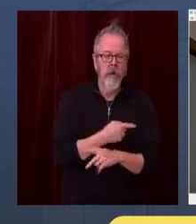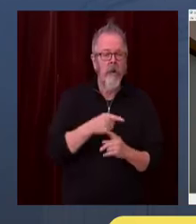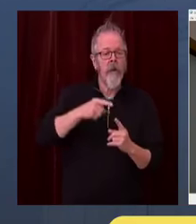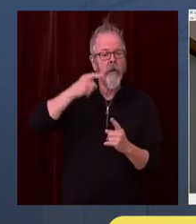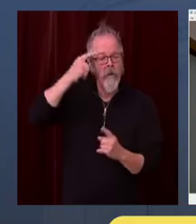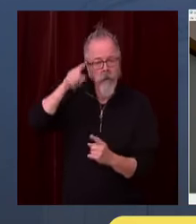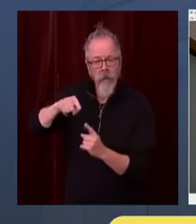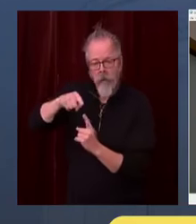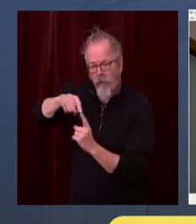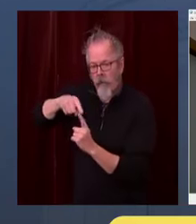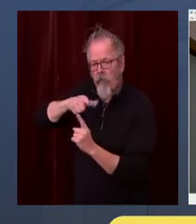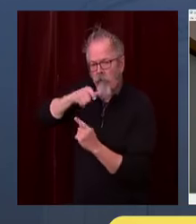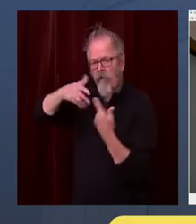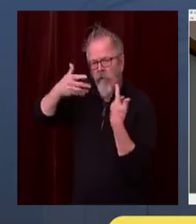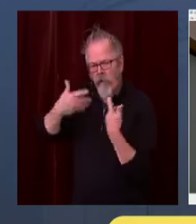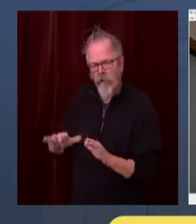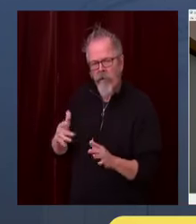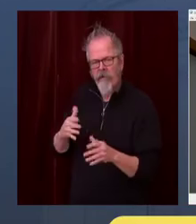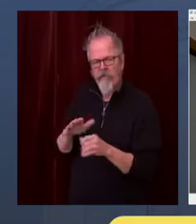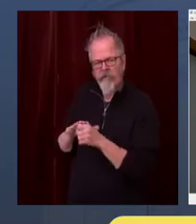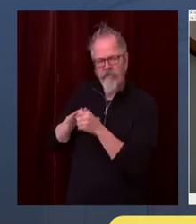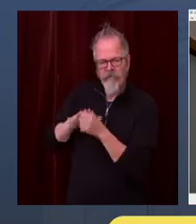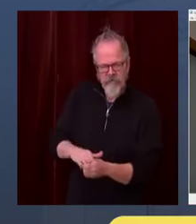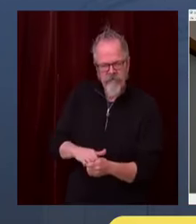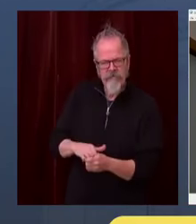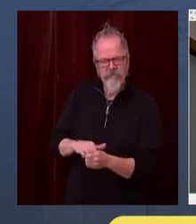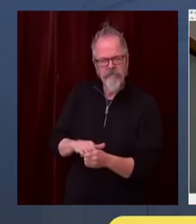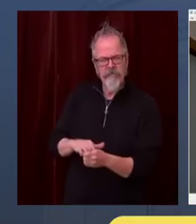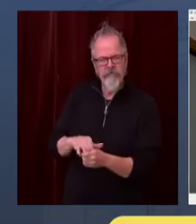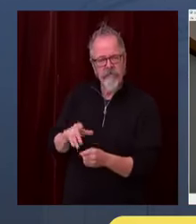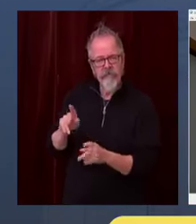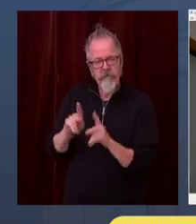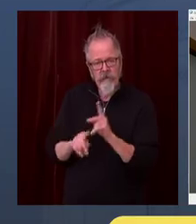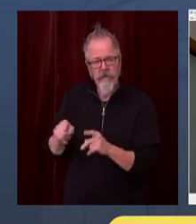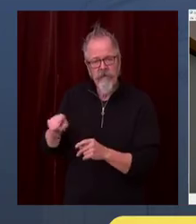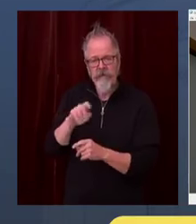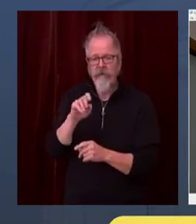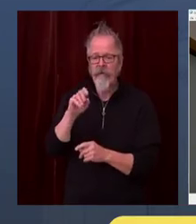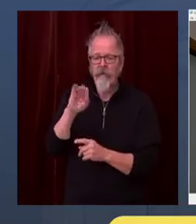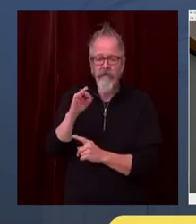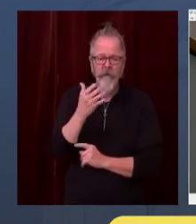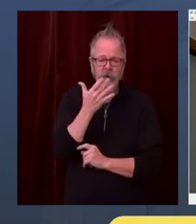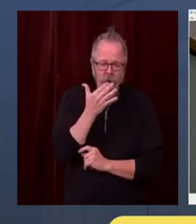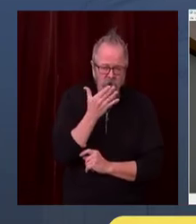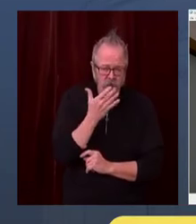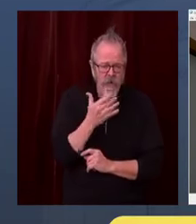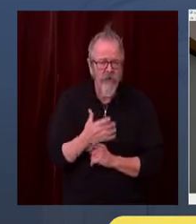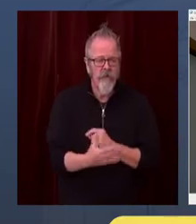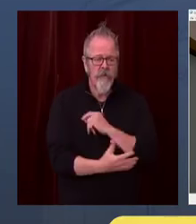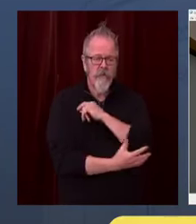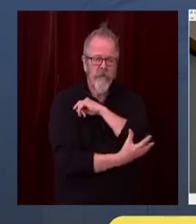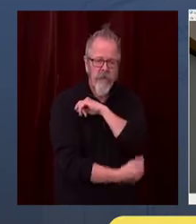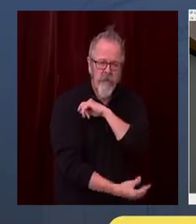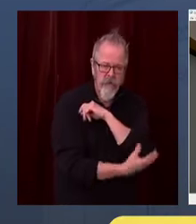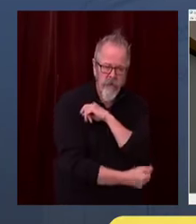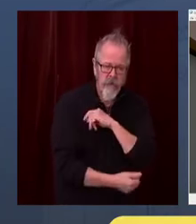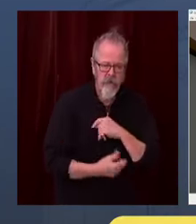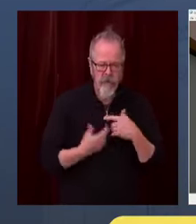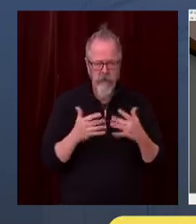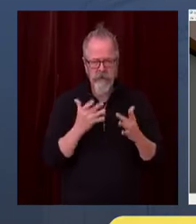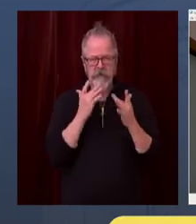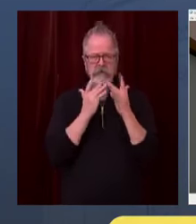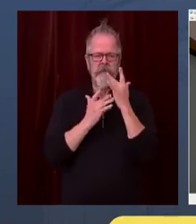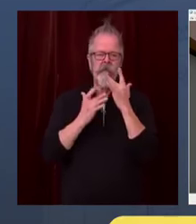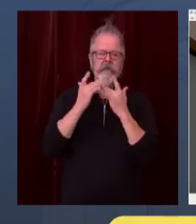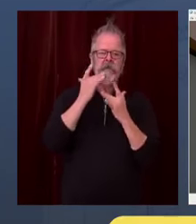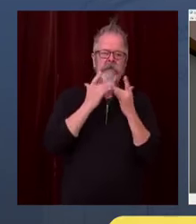hospitalization that others have, but it is increasing in Seattle. This virus is surging everywhere, and that's why, Governor,